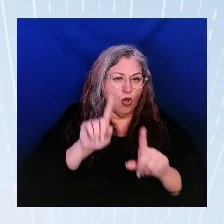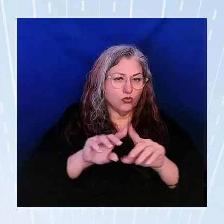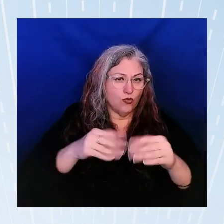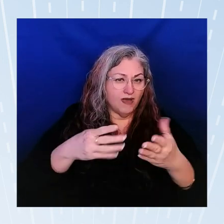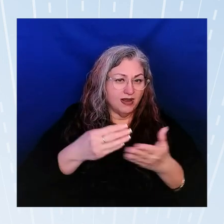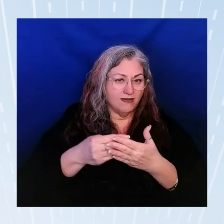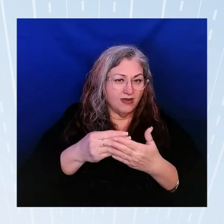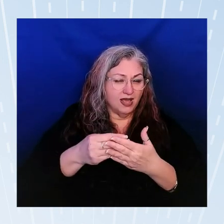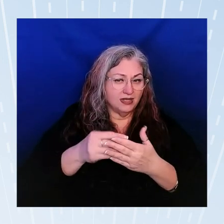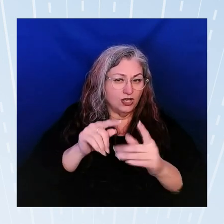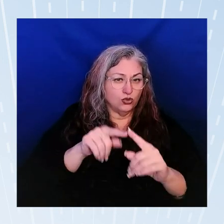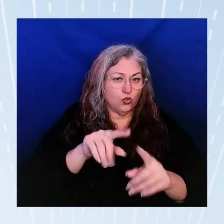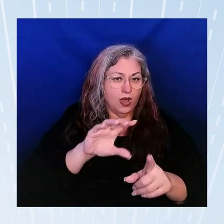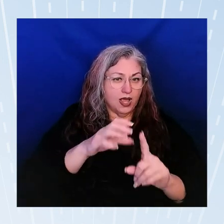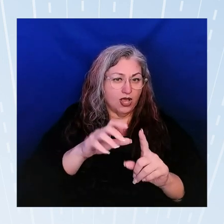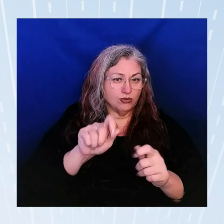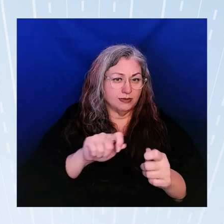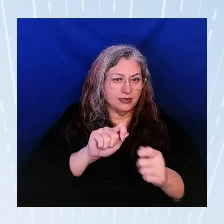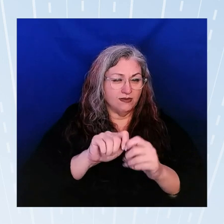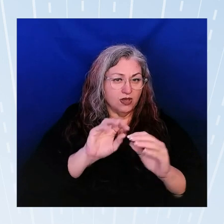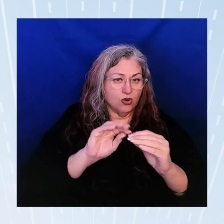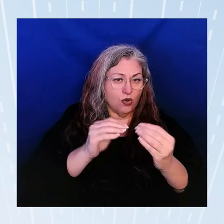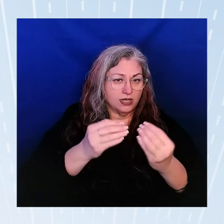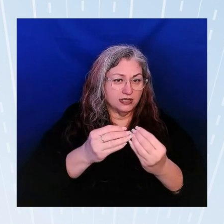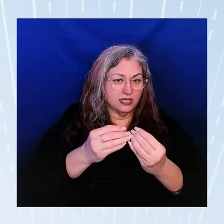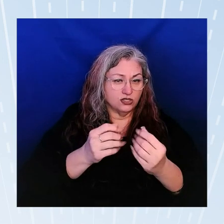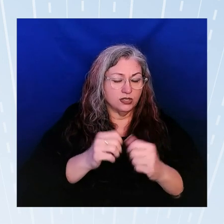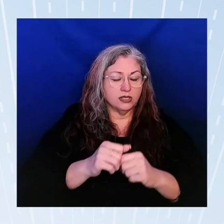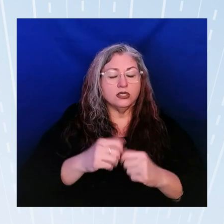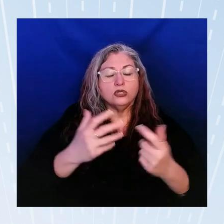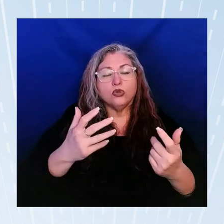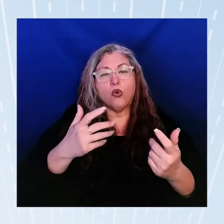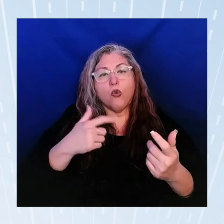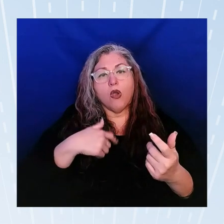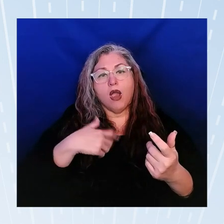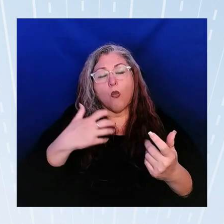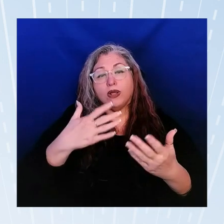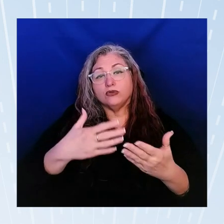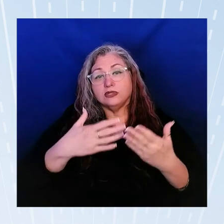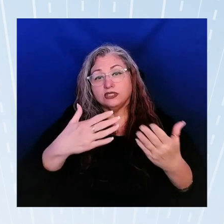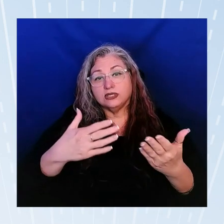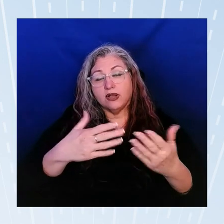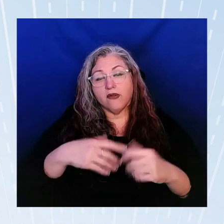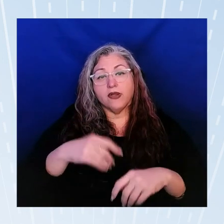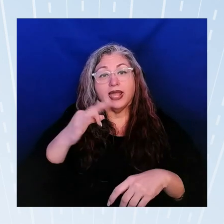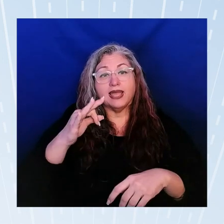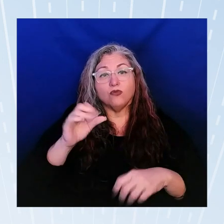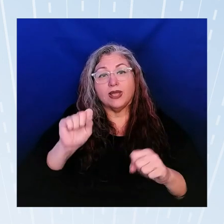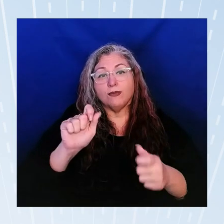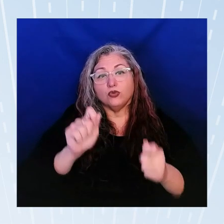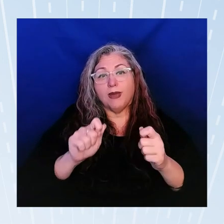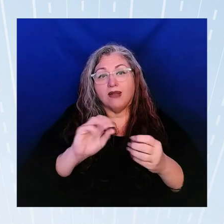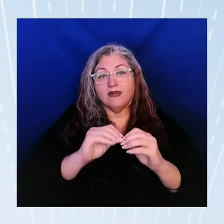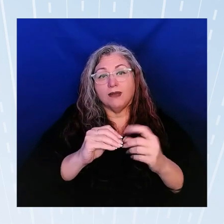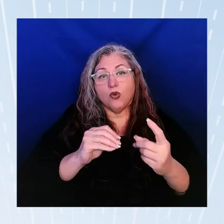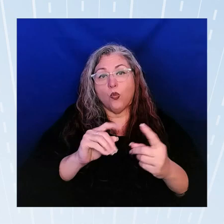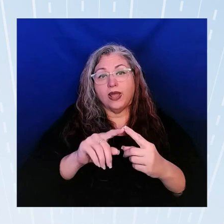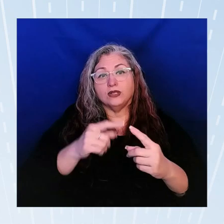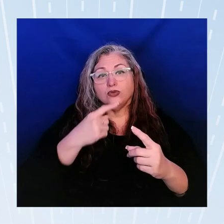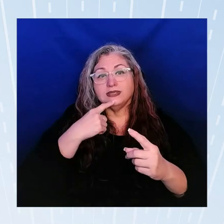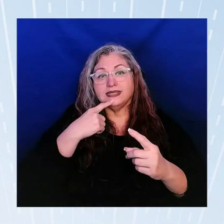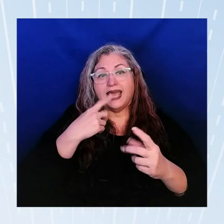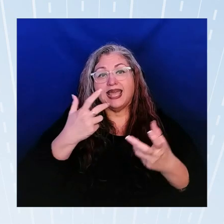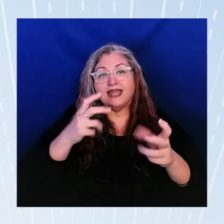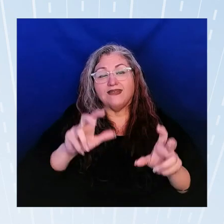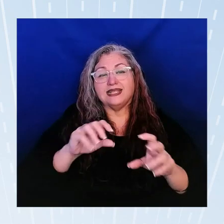to culturally specific organizations so what I'd like to suggest is if we can modify number one to say it's investing in